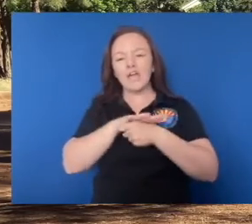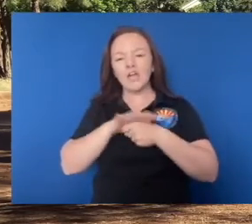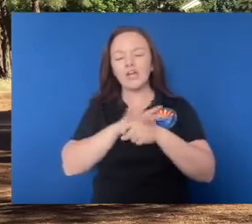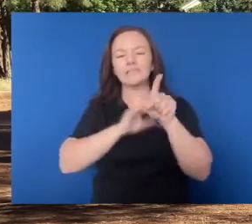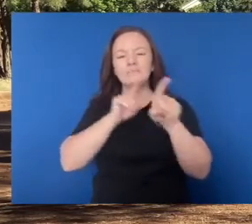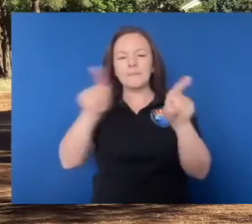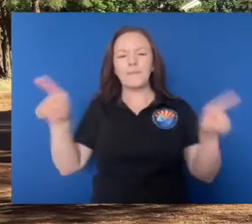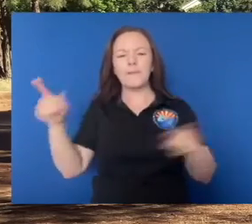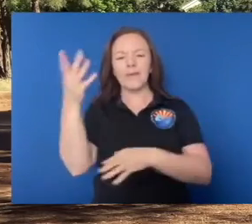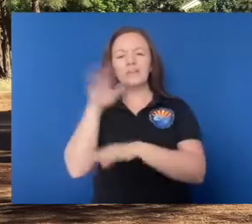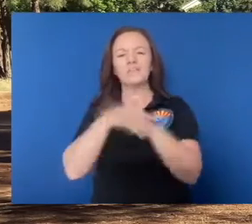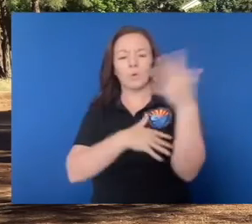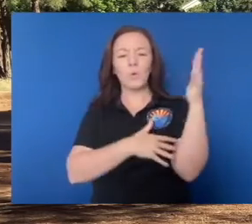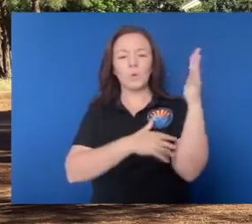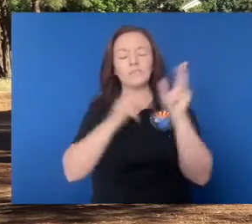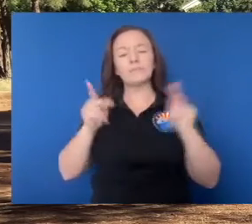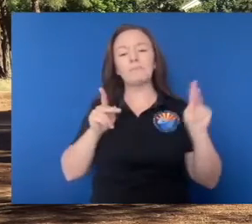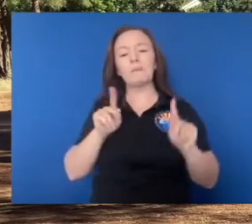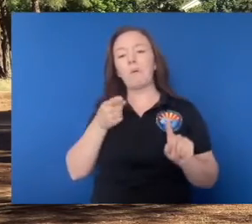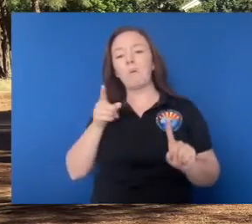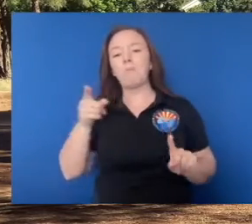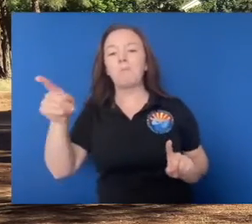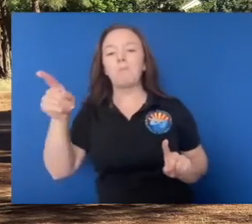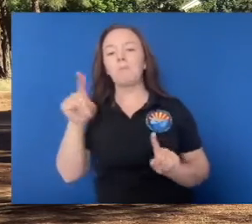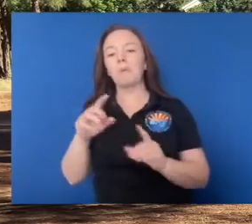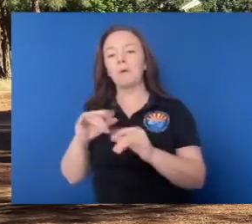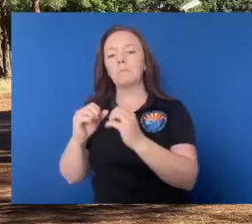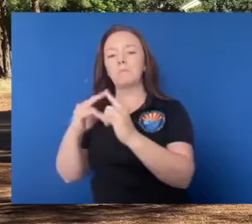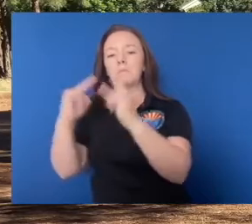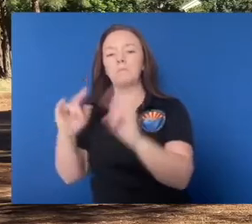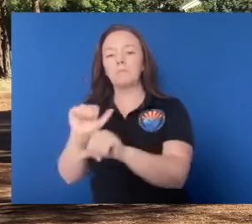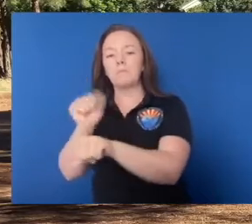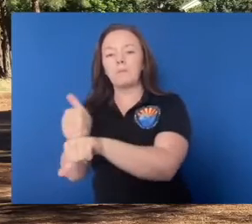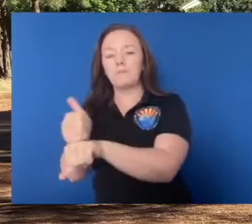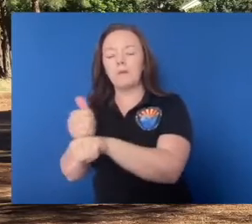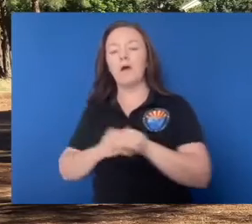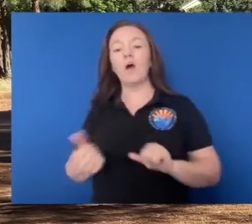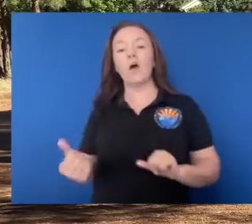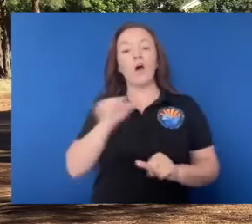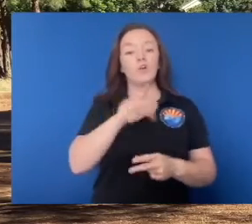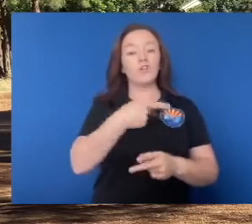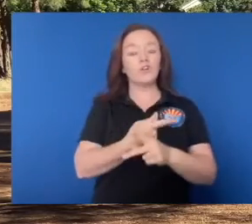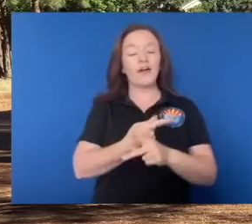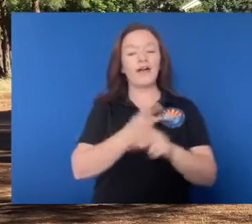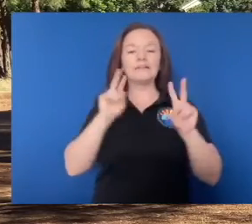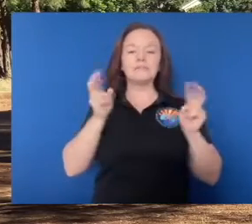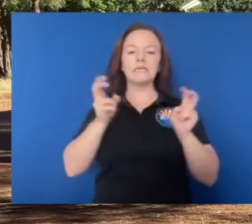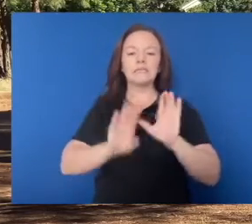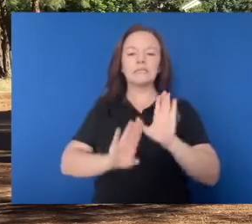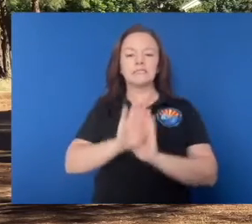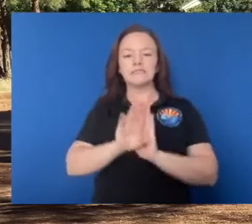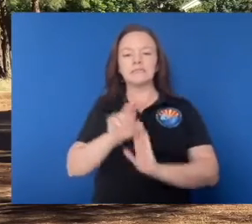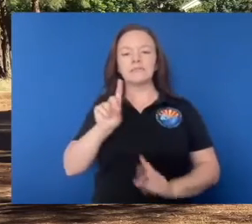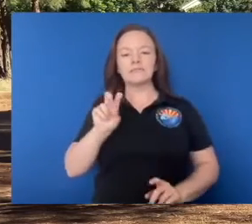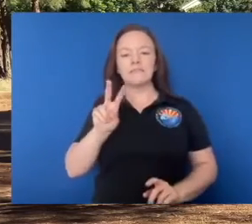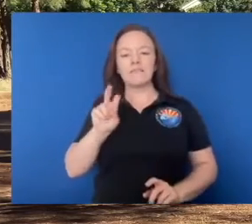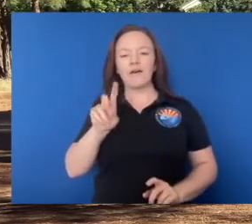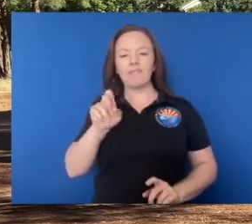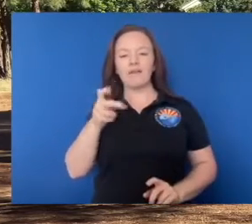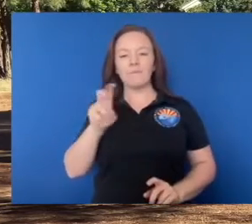people kind of find in nooks and crannies. When I talk about developed campgrounds, like kind of what you see here,